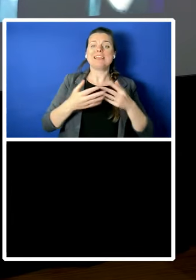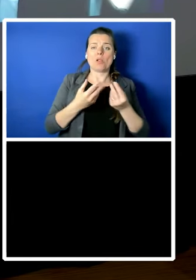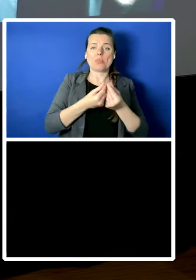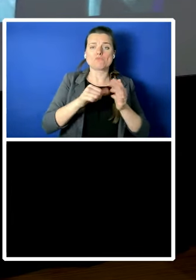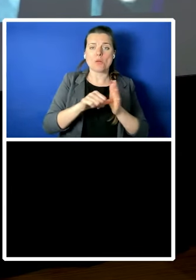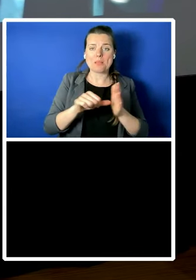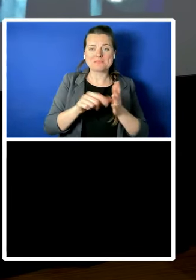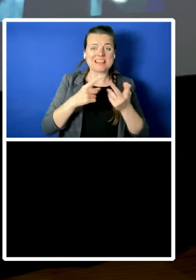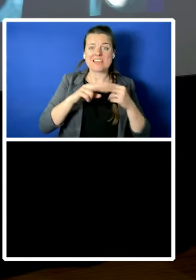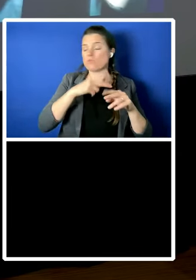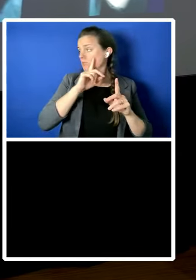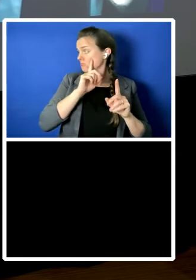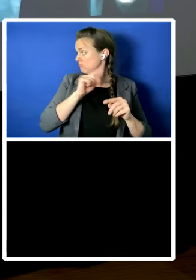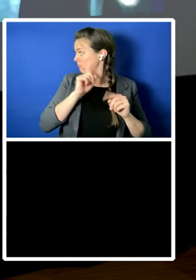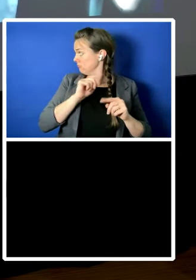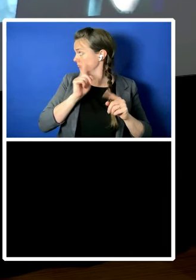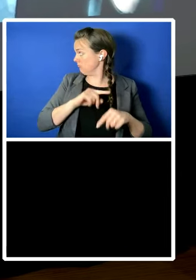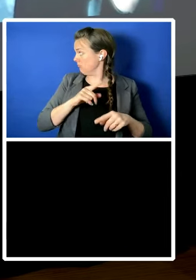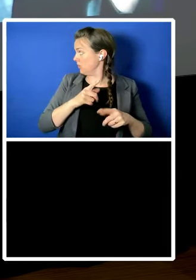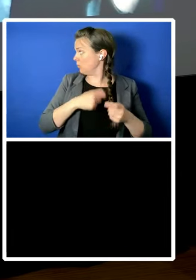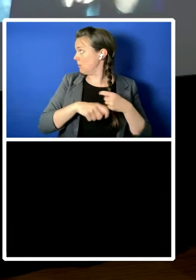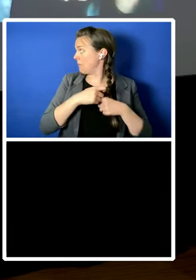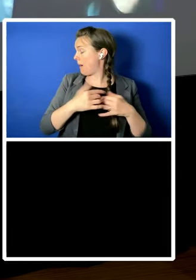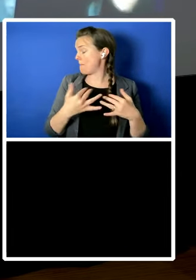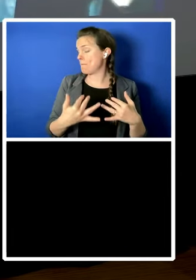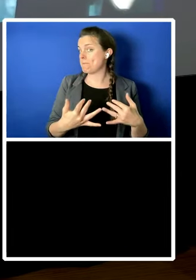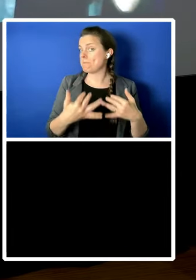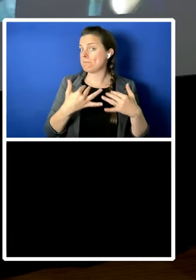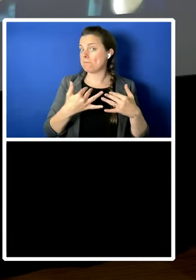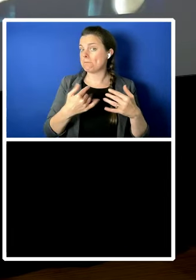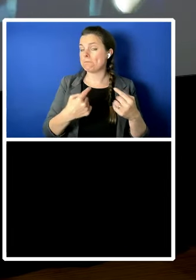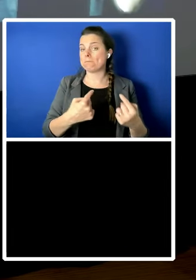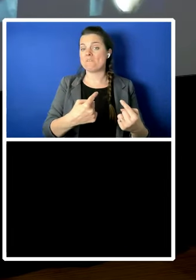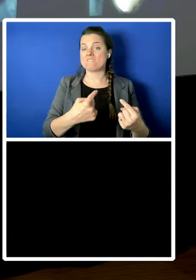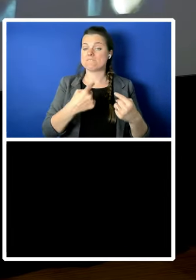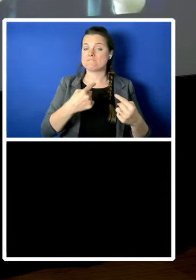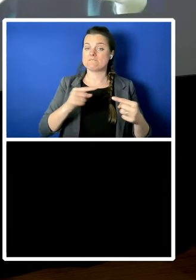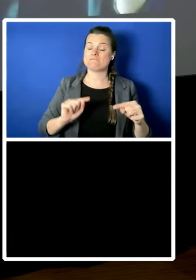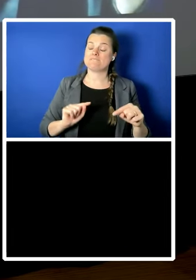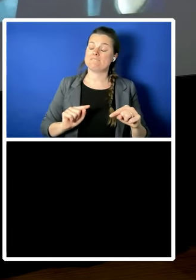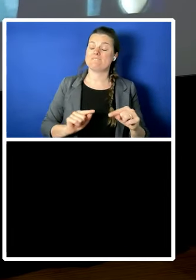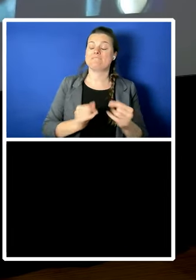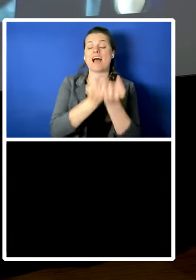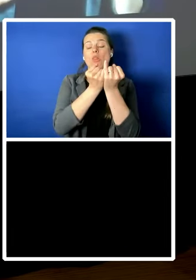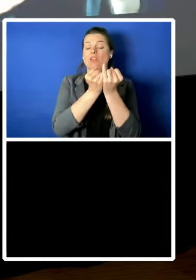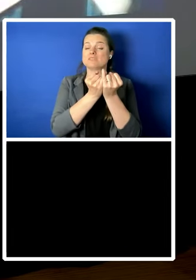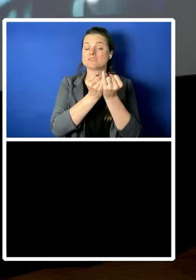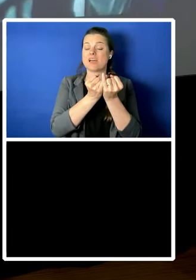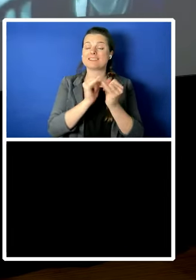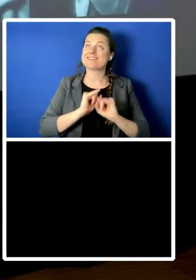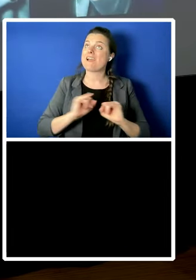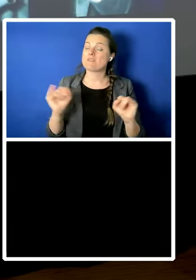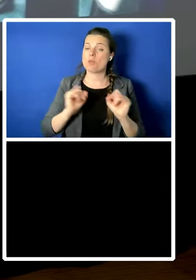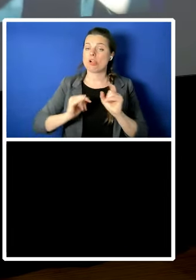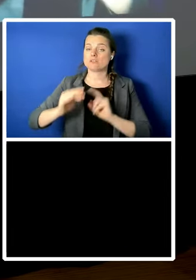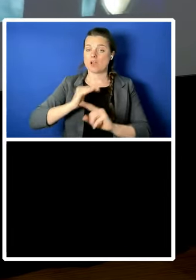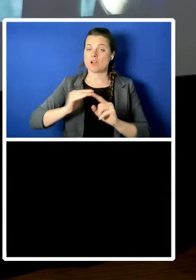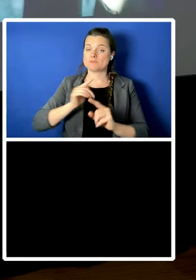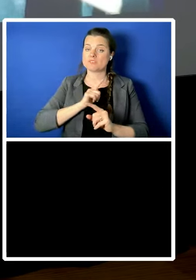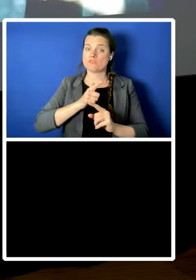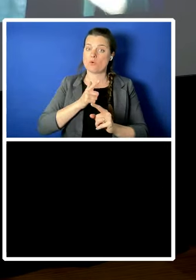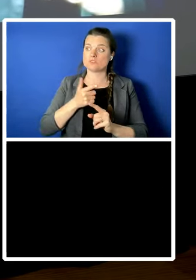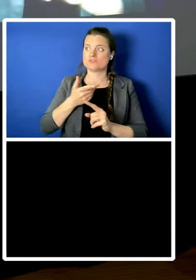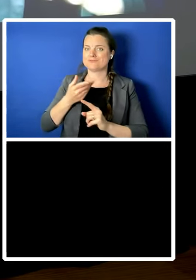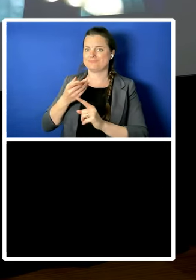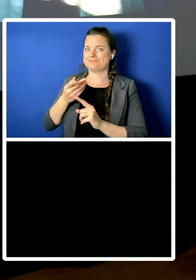violence and and you know some terrible terrible circumstances for a lot of people including some of the people who now complain